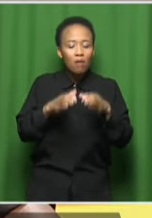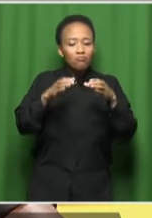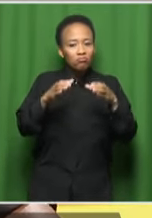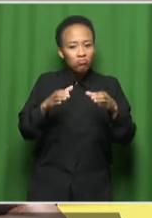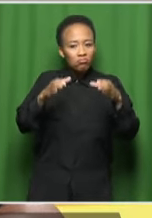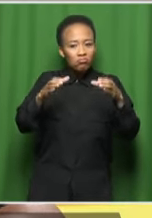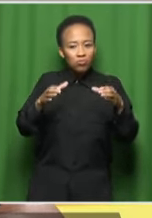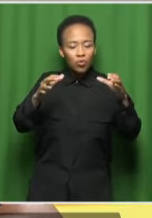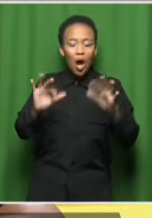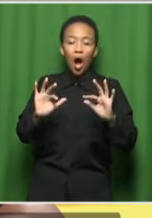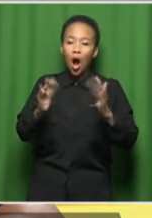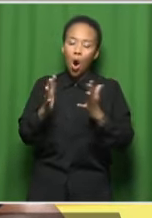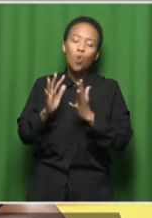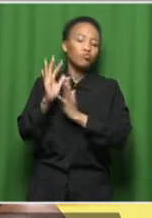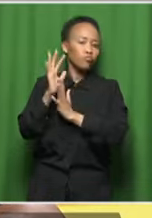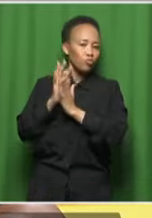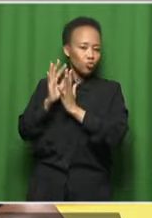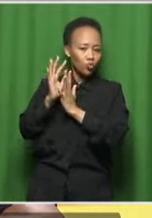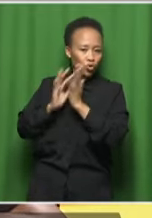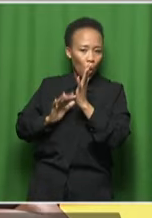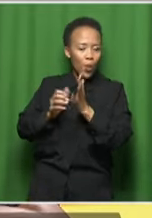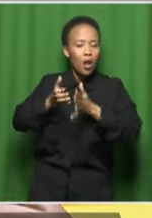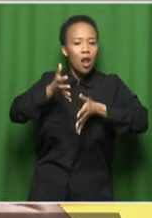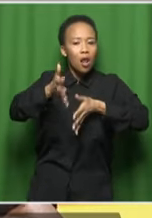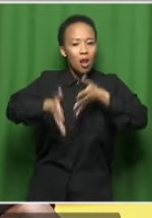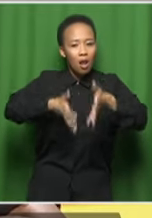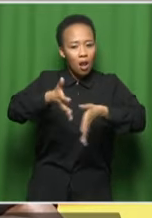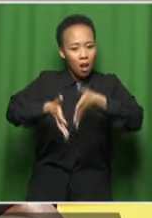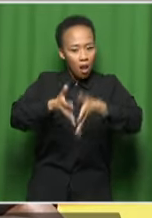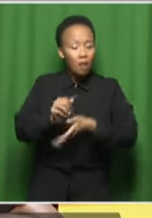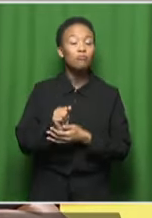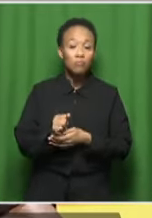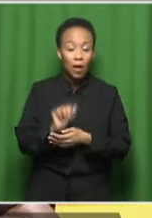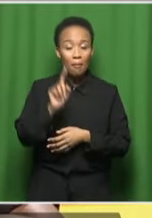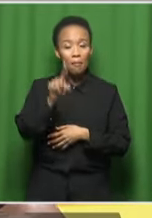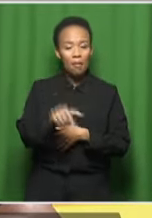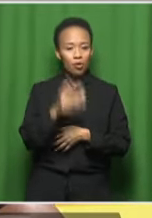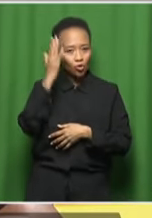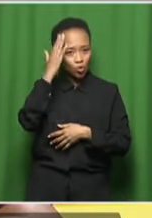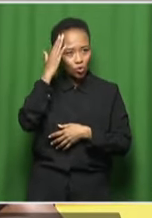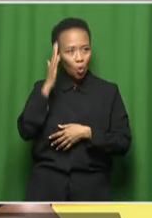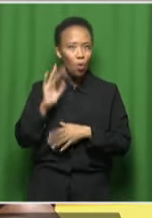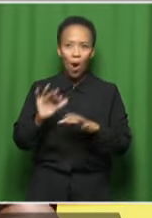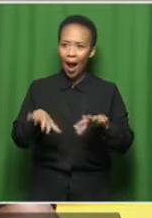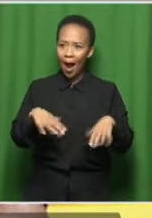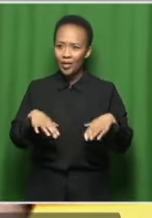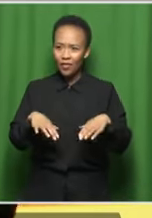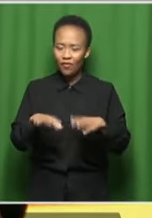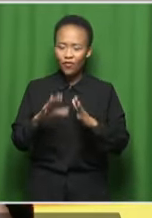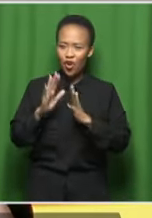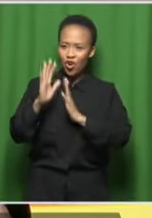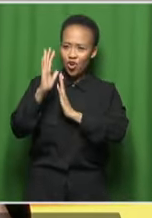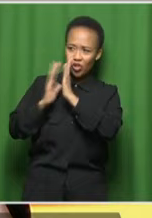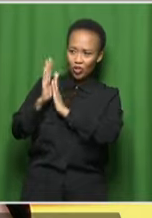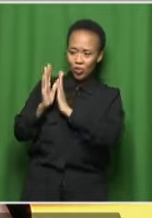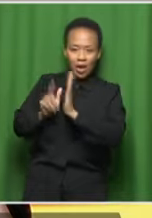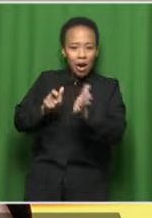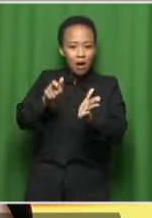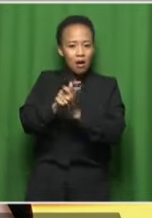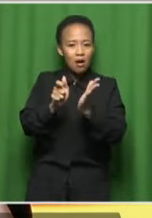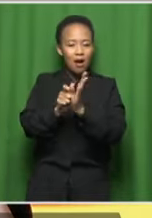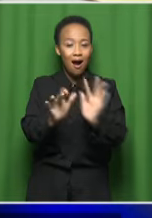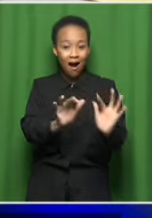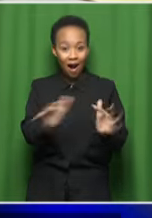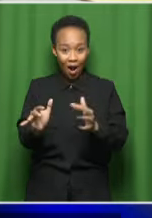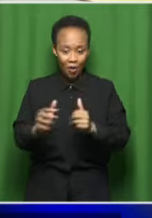because we really do need to be active in writing ourselves into history. hundred percent. A hundred percent. Now,